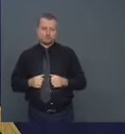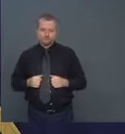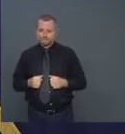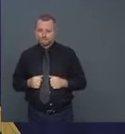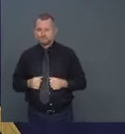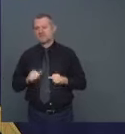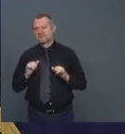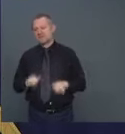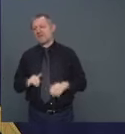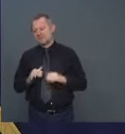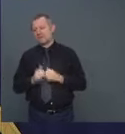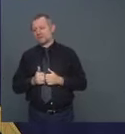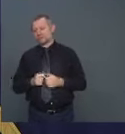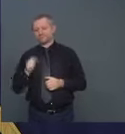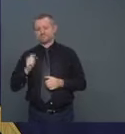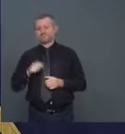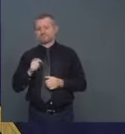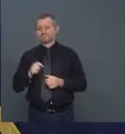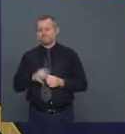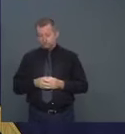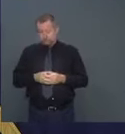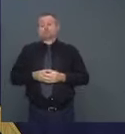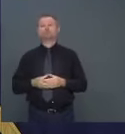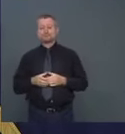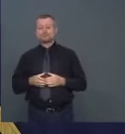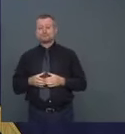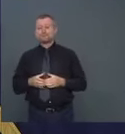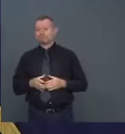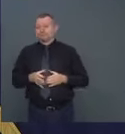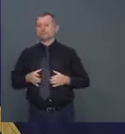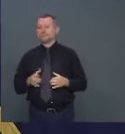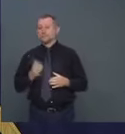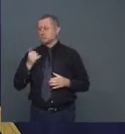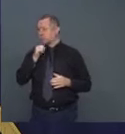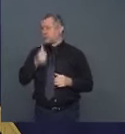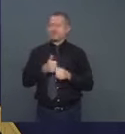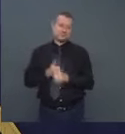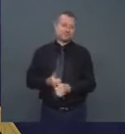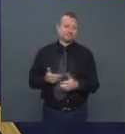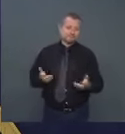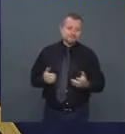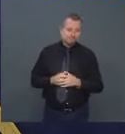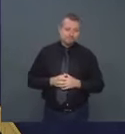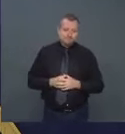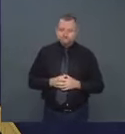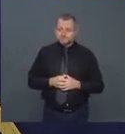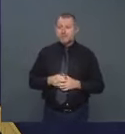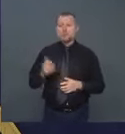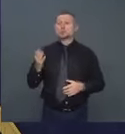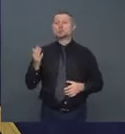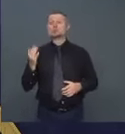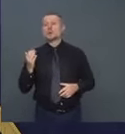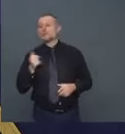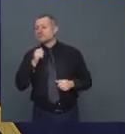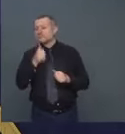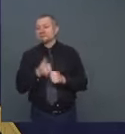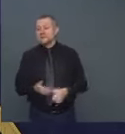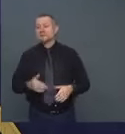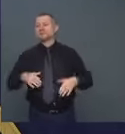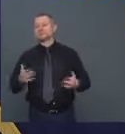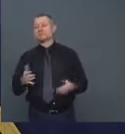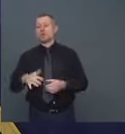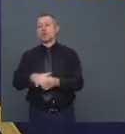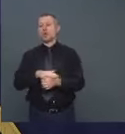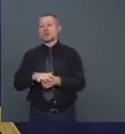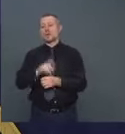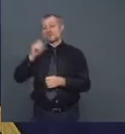problem starts, from lack of compliance. Why was there a lack of compliance? Because the local government